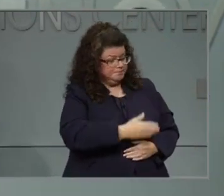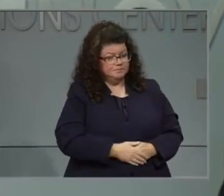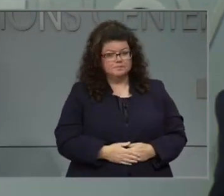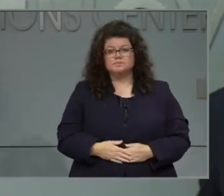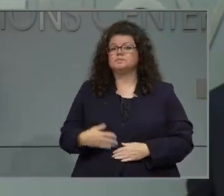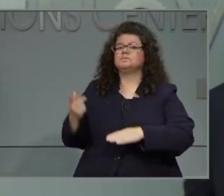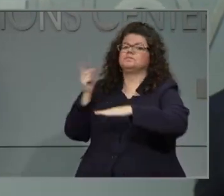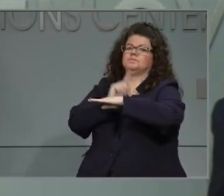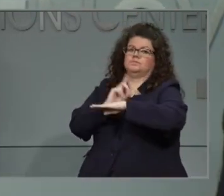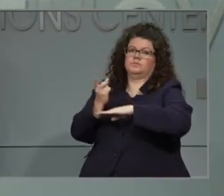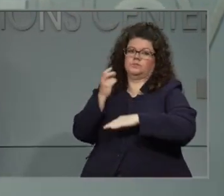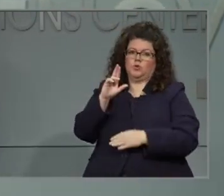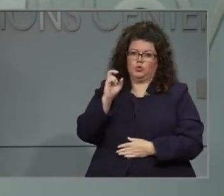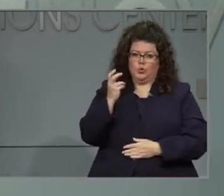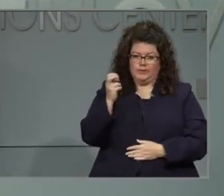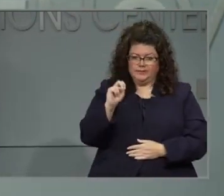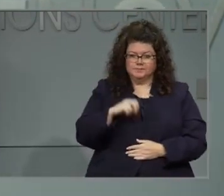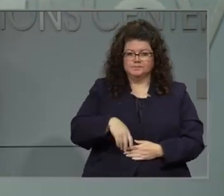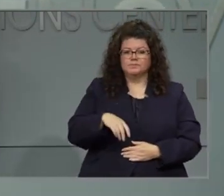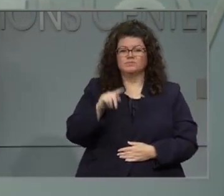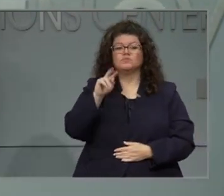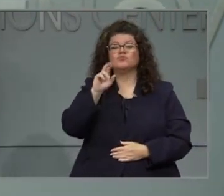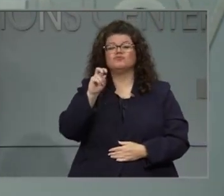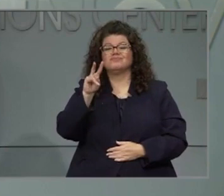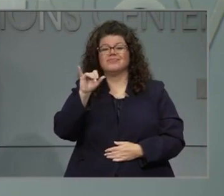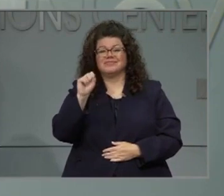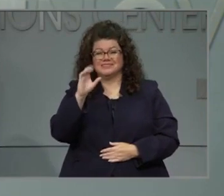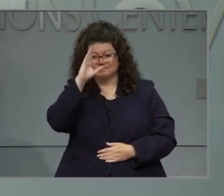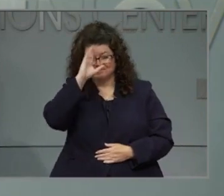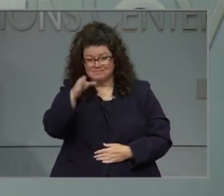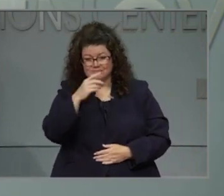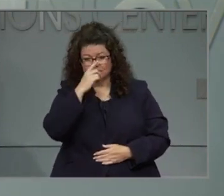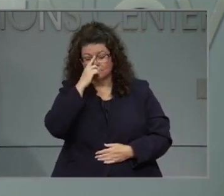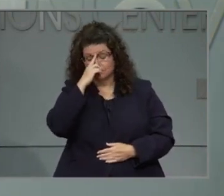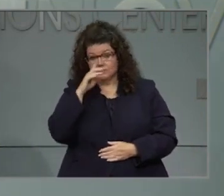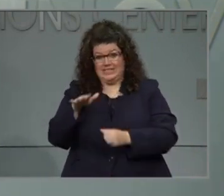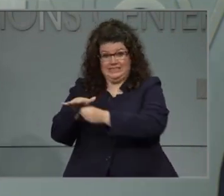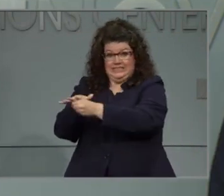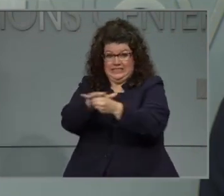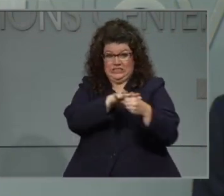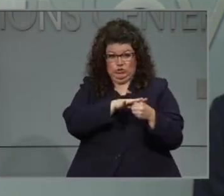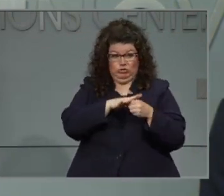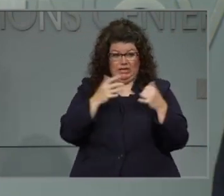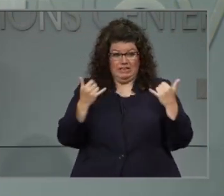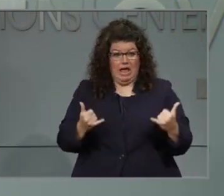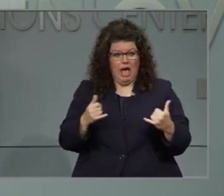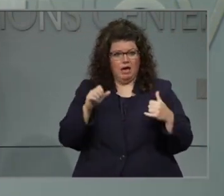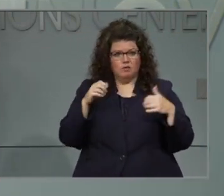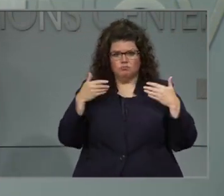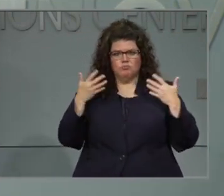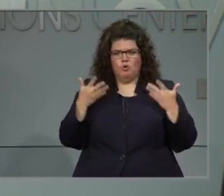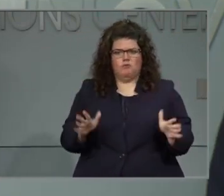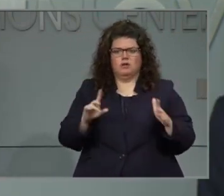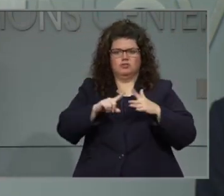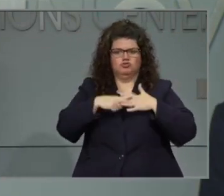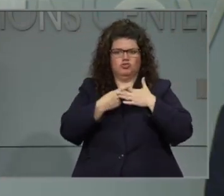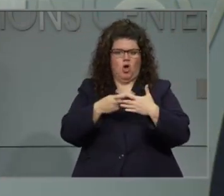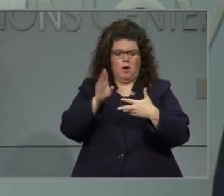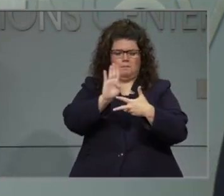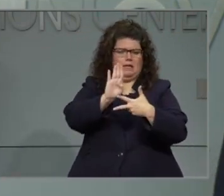Hi, Travis. Just so quickly, districts right now could be in a Plan B option and have